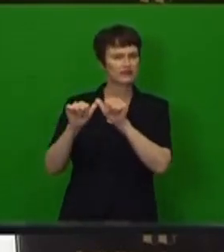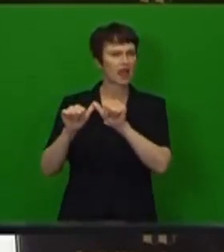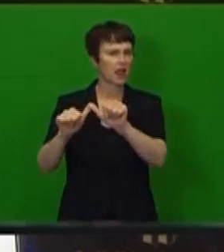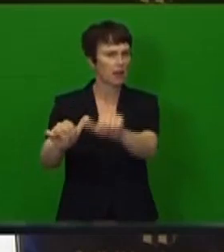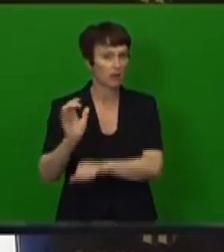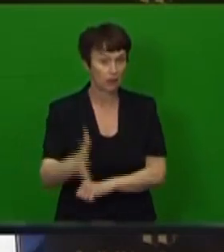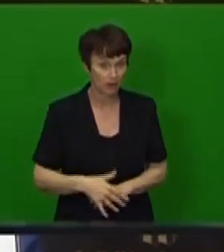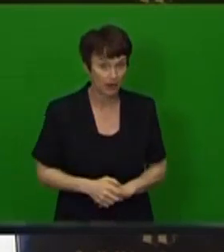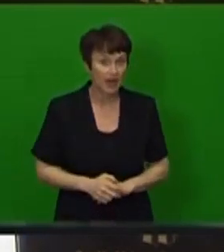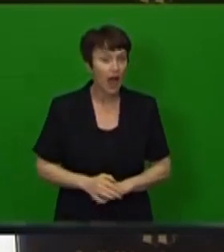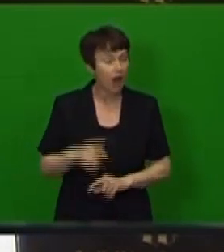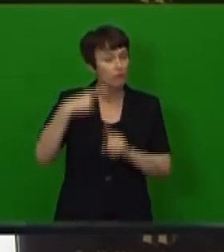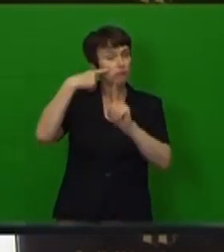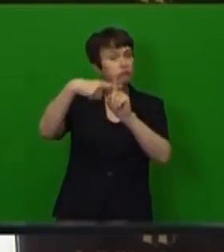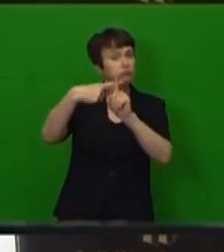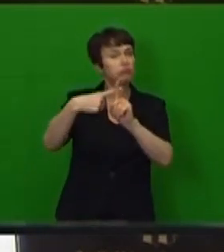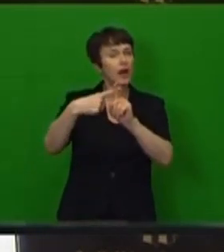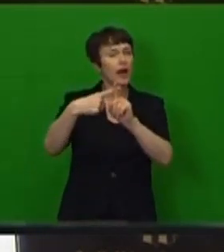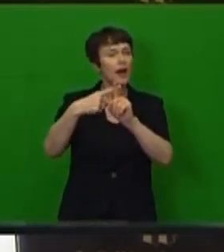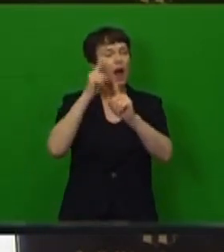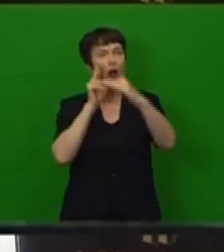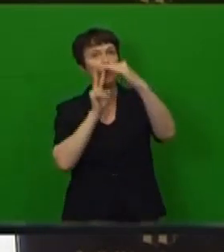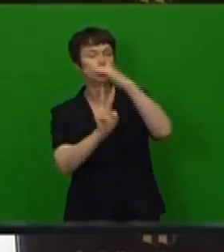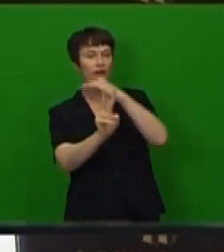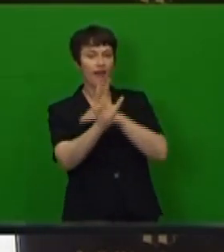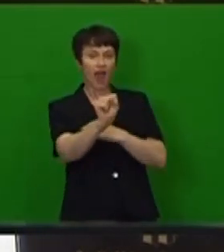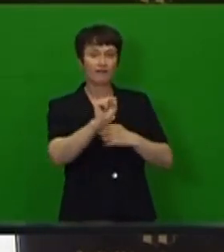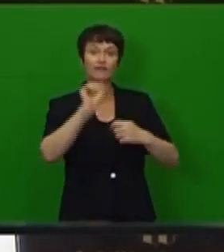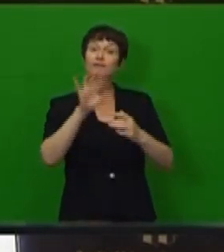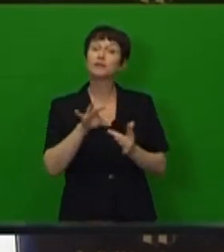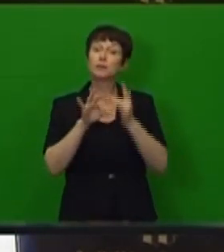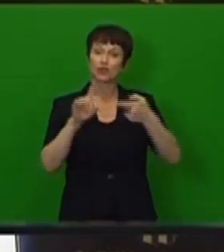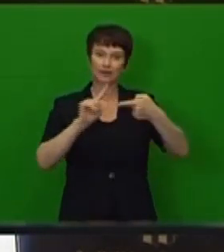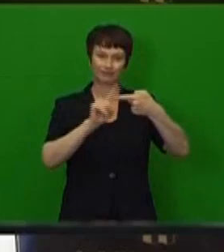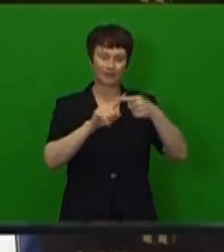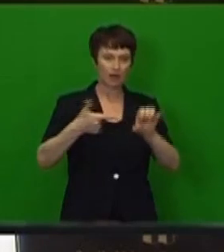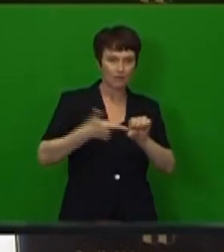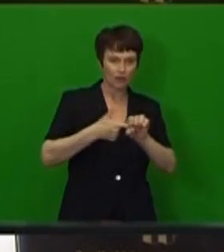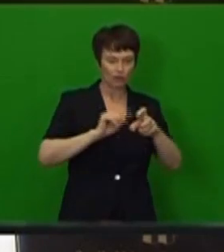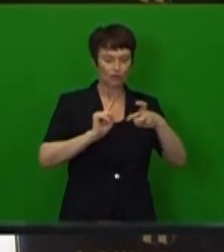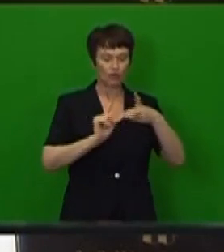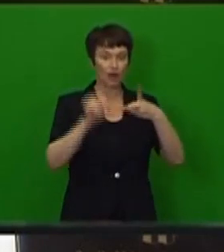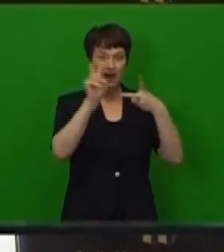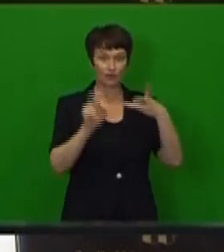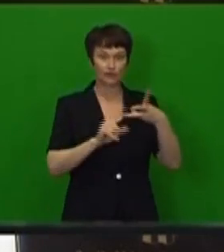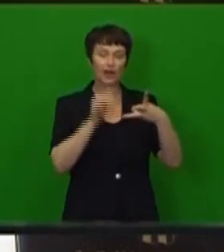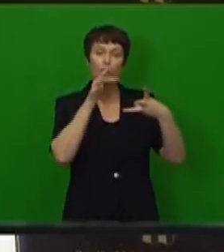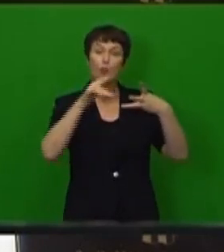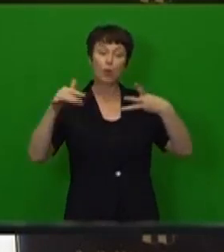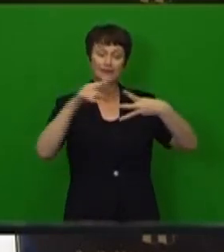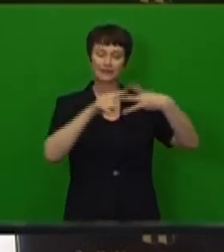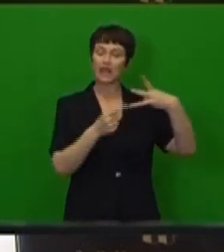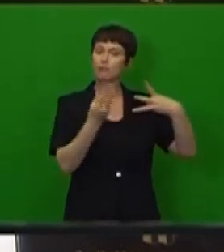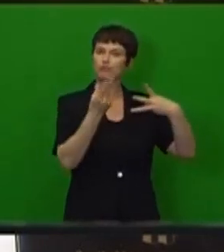outlook remain, in particular from fuel, electricity, and water prices. The